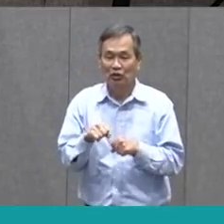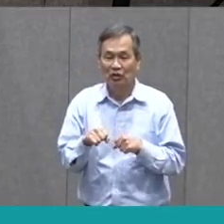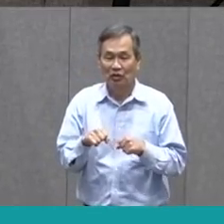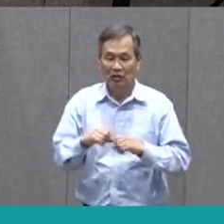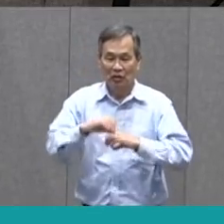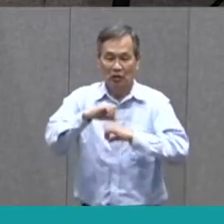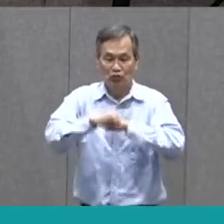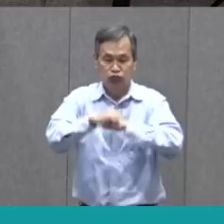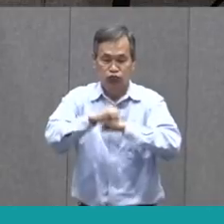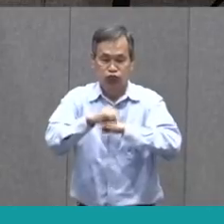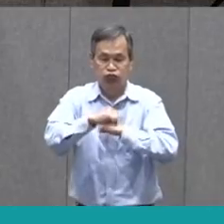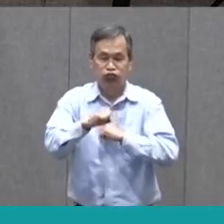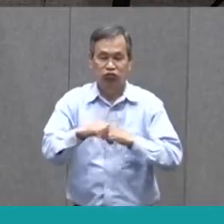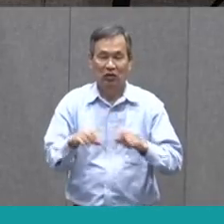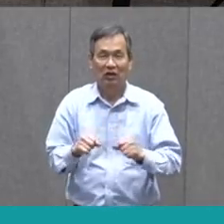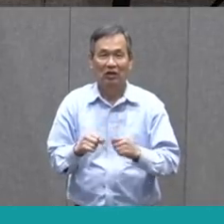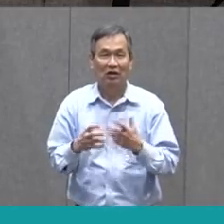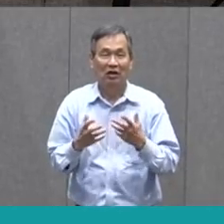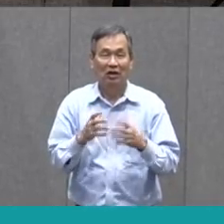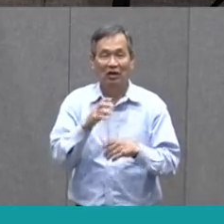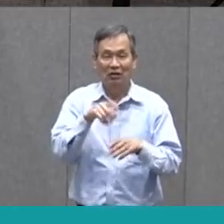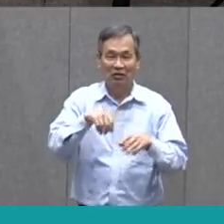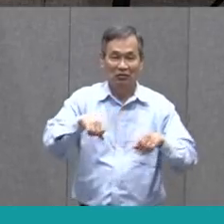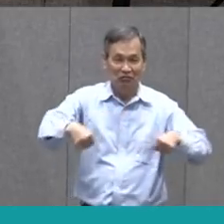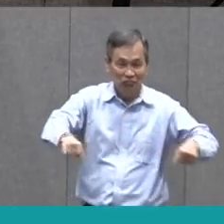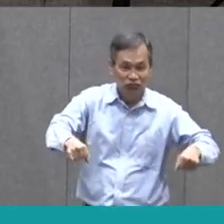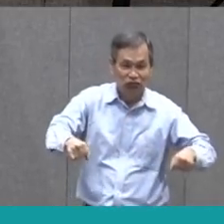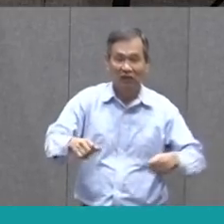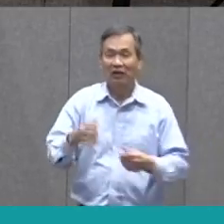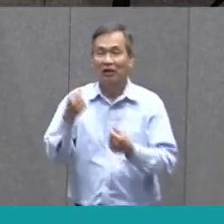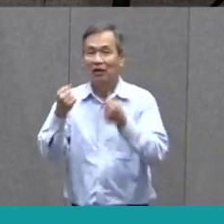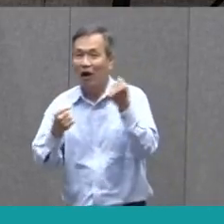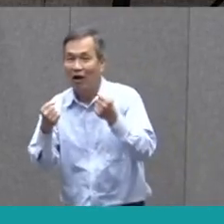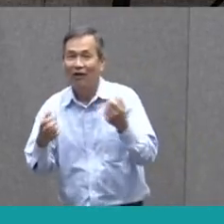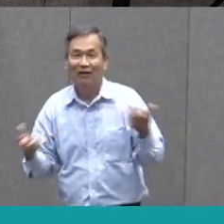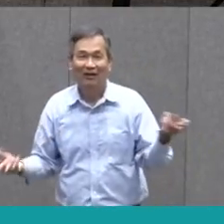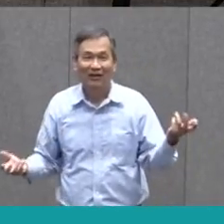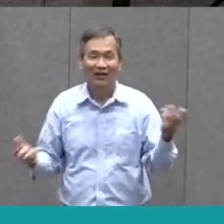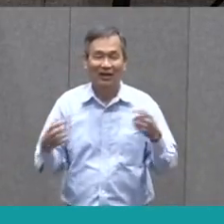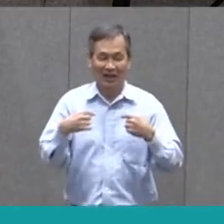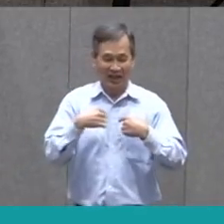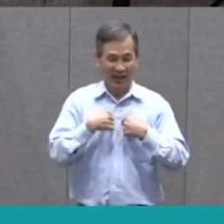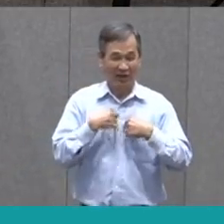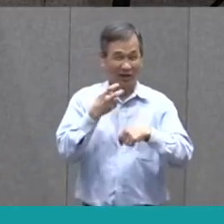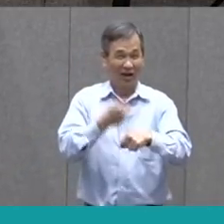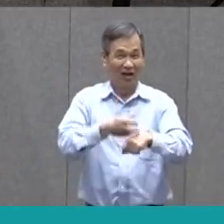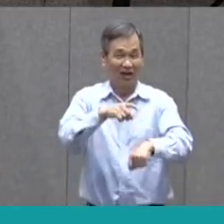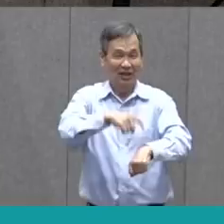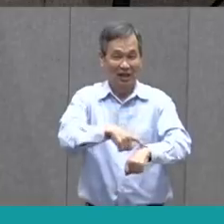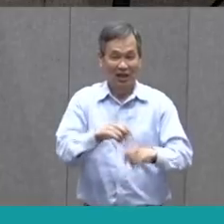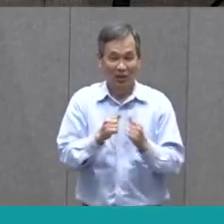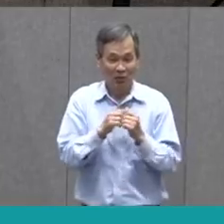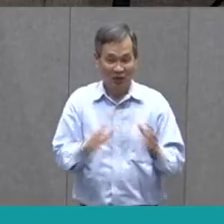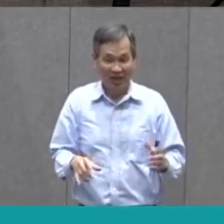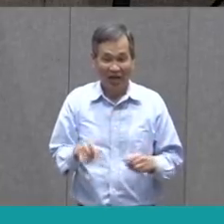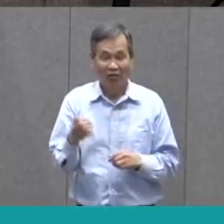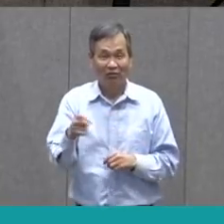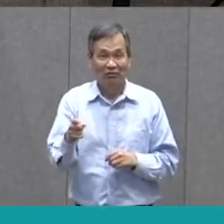and created the automobile or the car, right? That's something I would have a hard time living without.